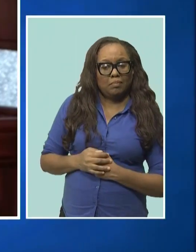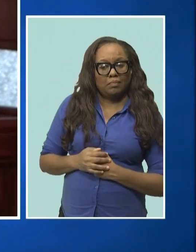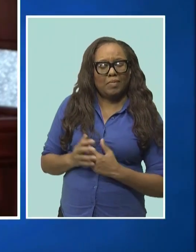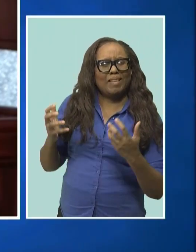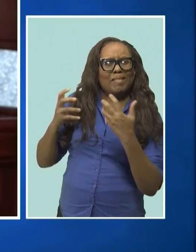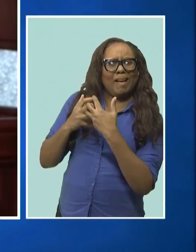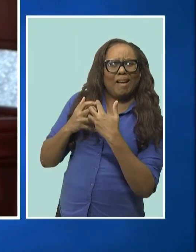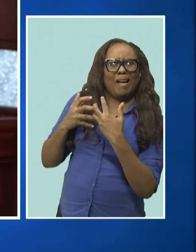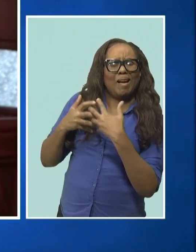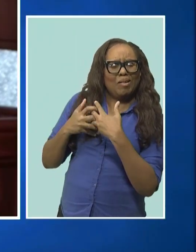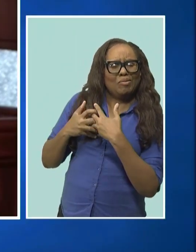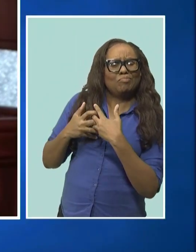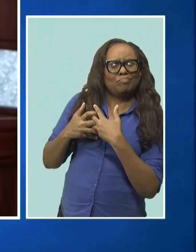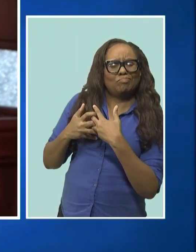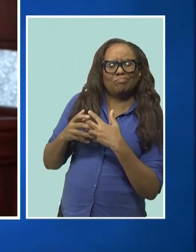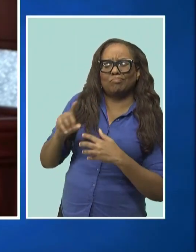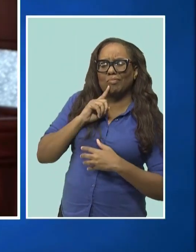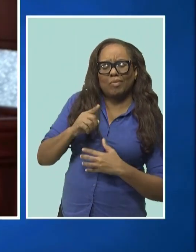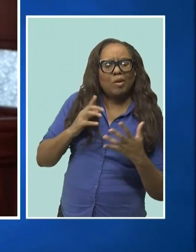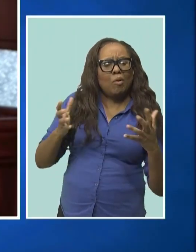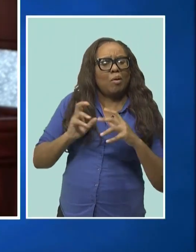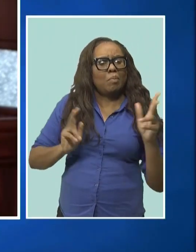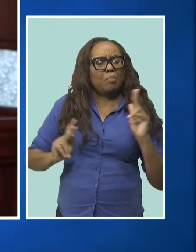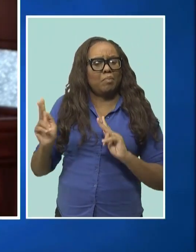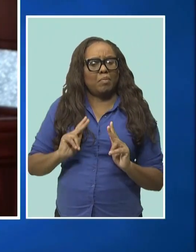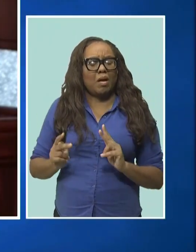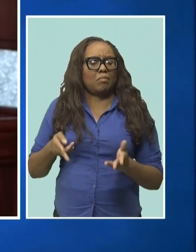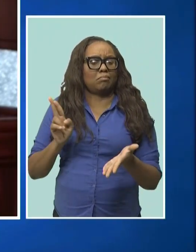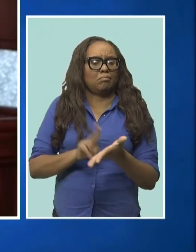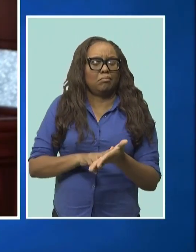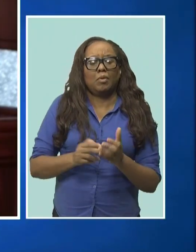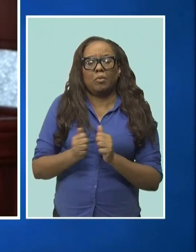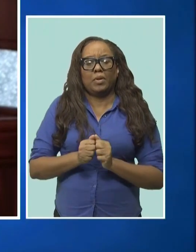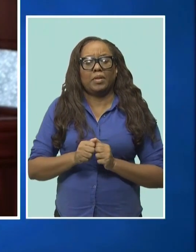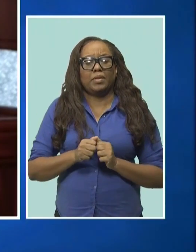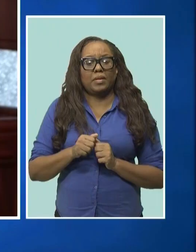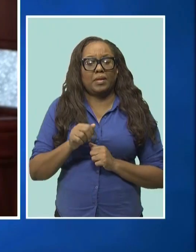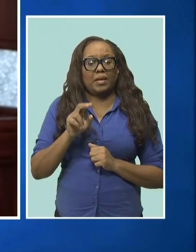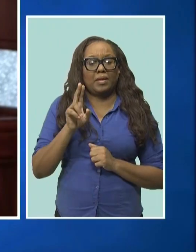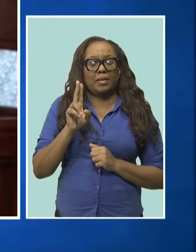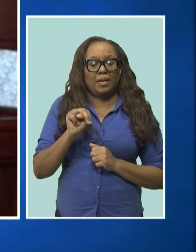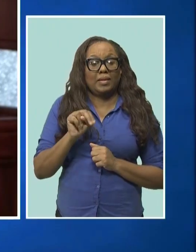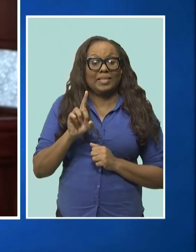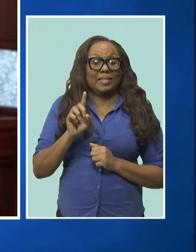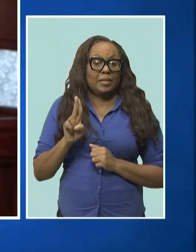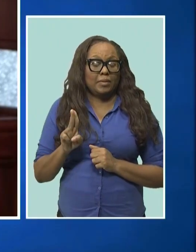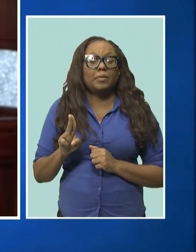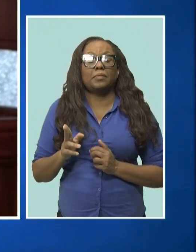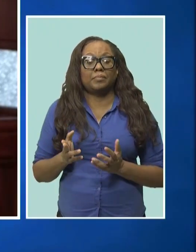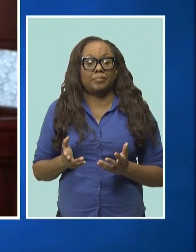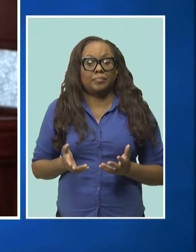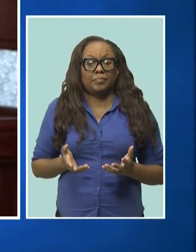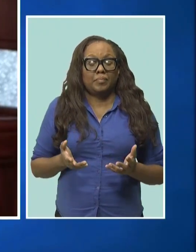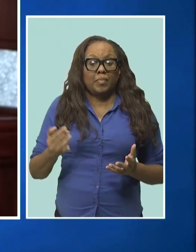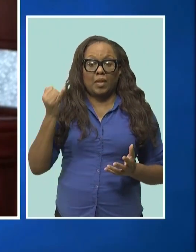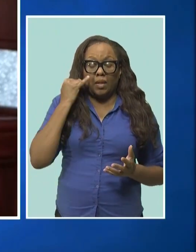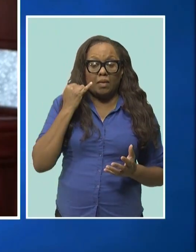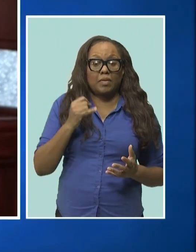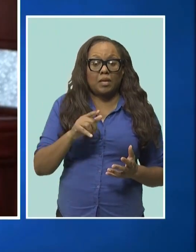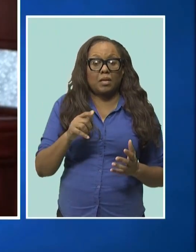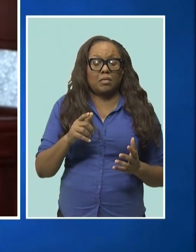allow persons with disabilities properly registered through the National Disabilities Unit to accept that they have a legitimate registration